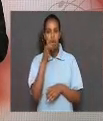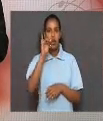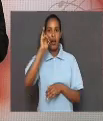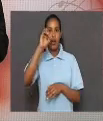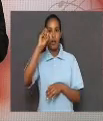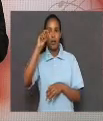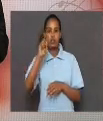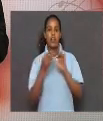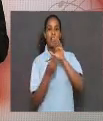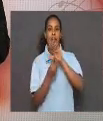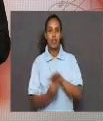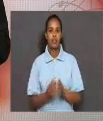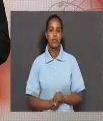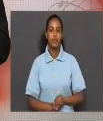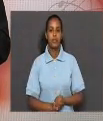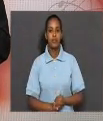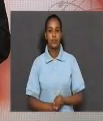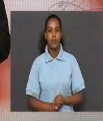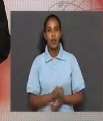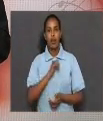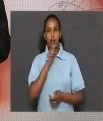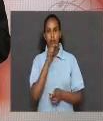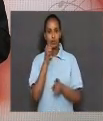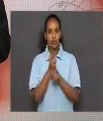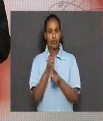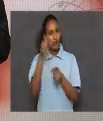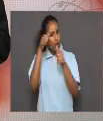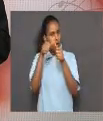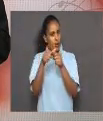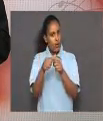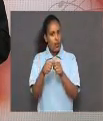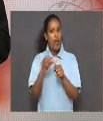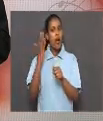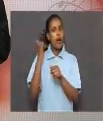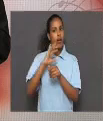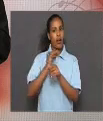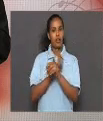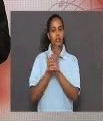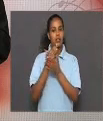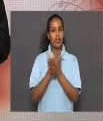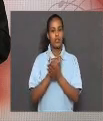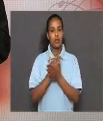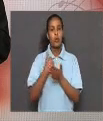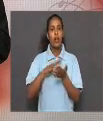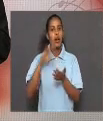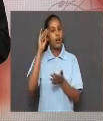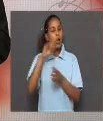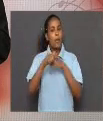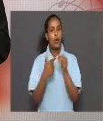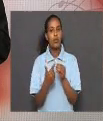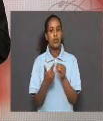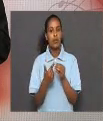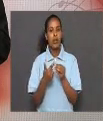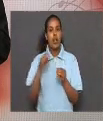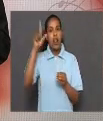ion effect. I am sure you recall that in our last lesson, we learned